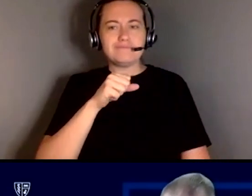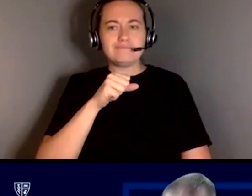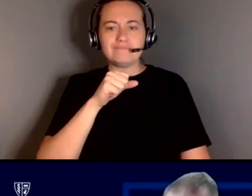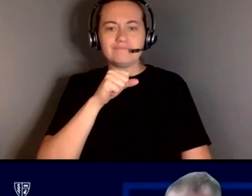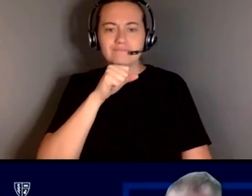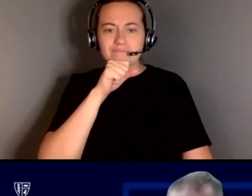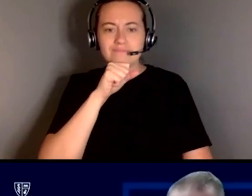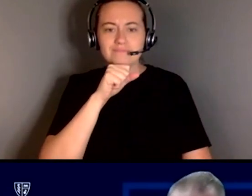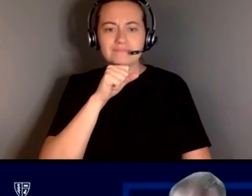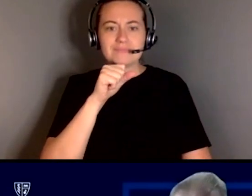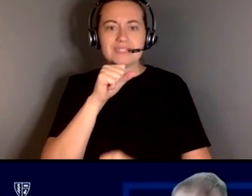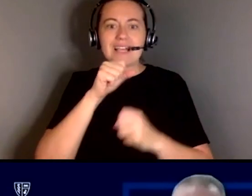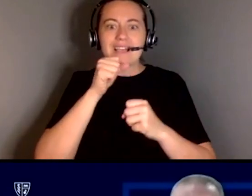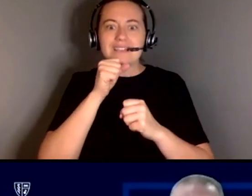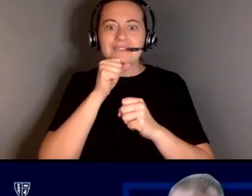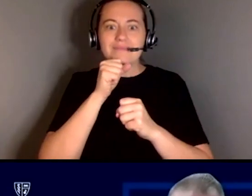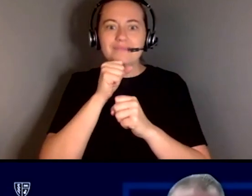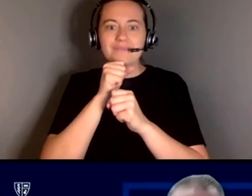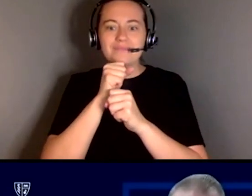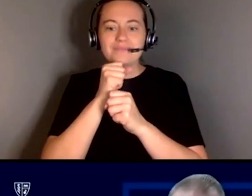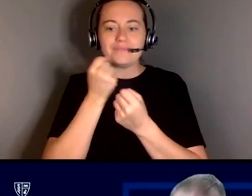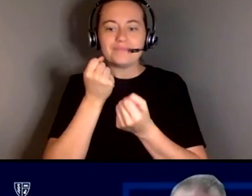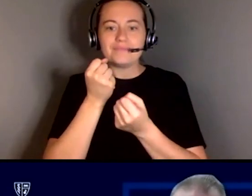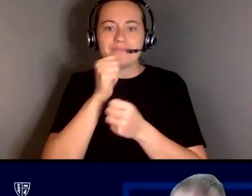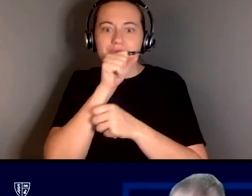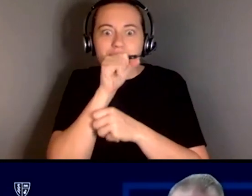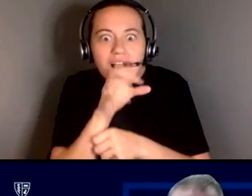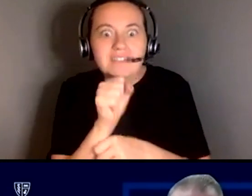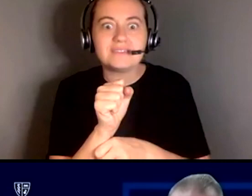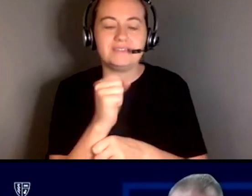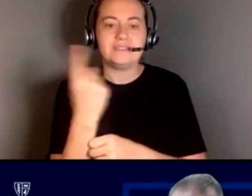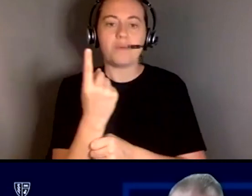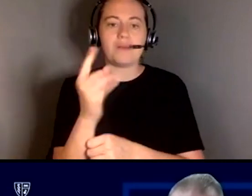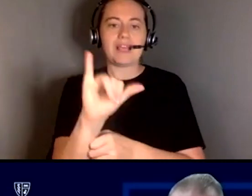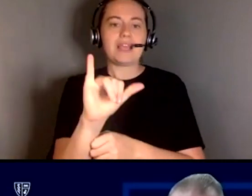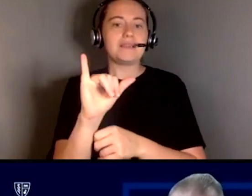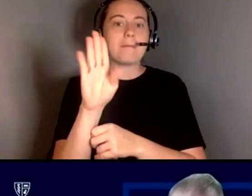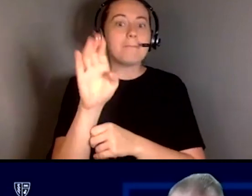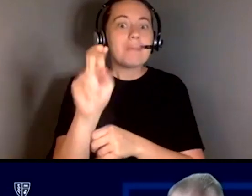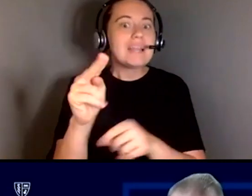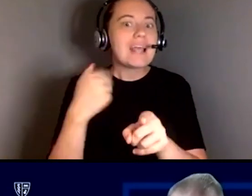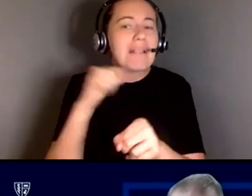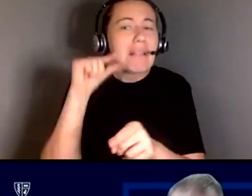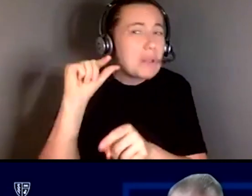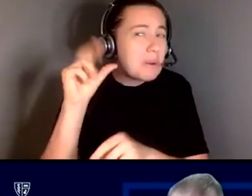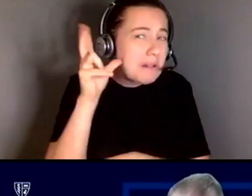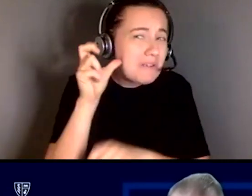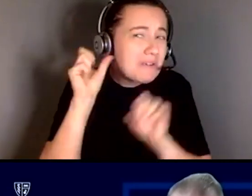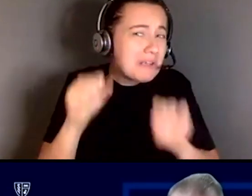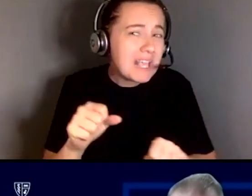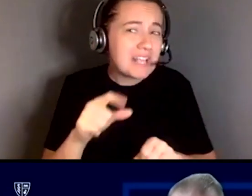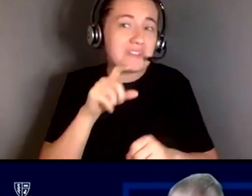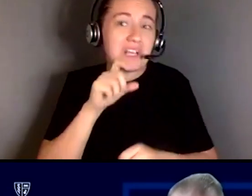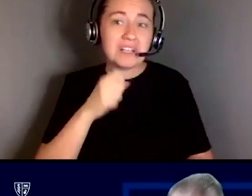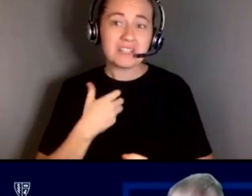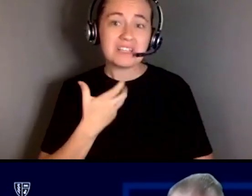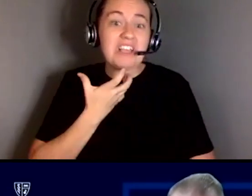like ben who has you know a little bit of hearing but not a lot i